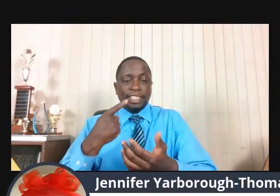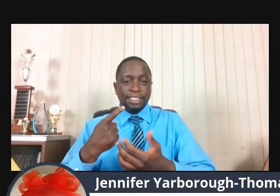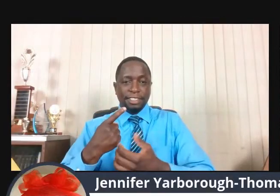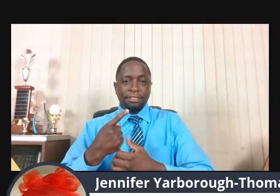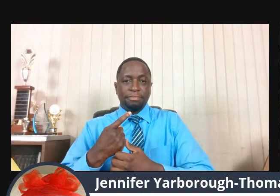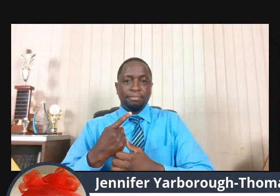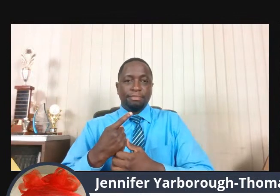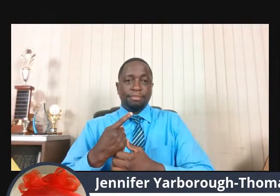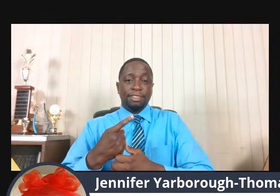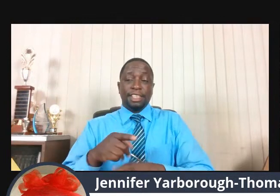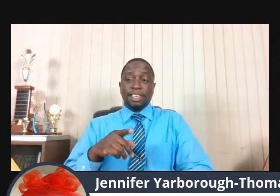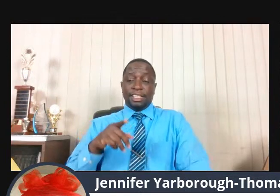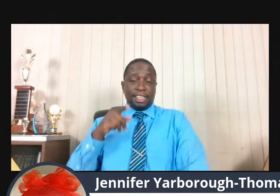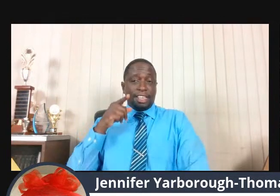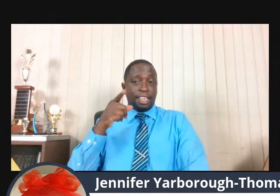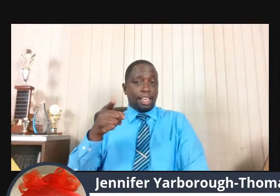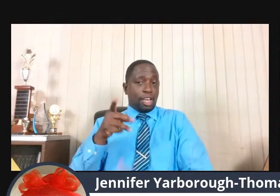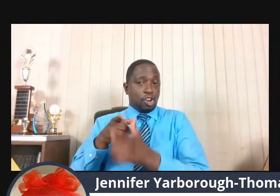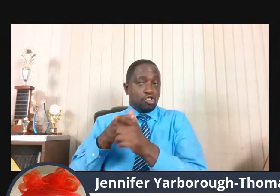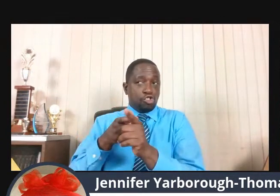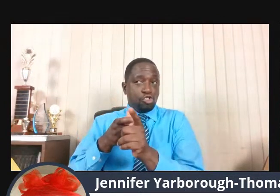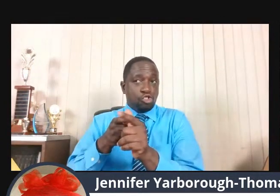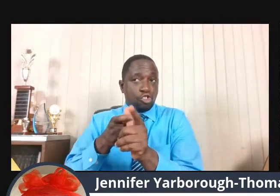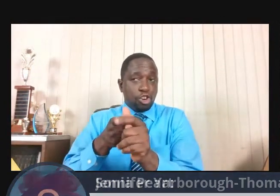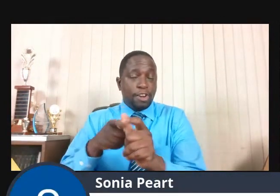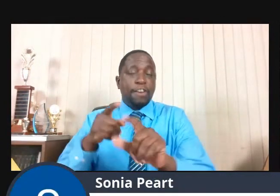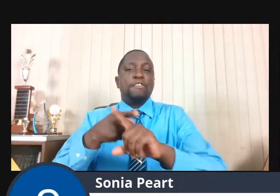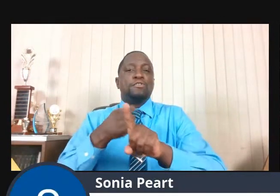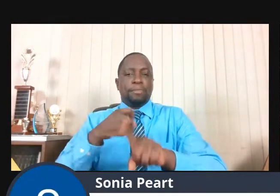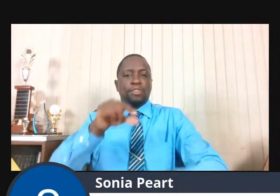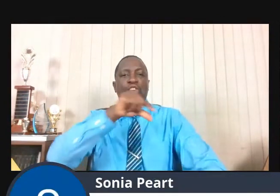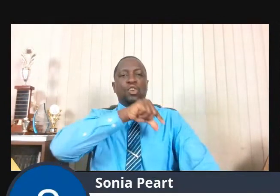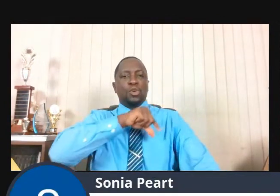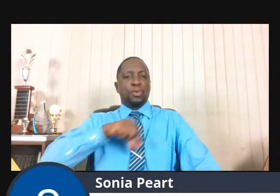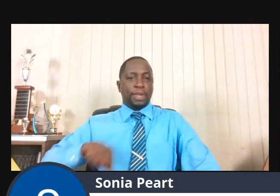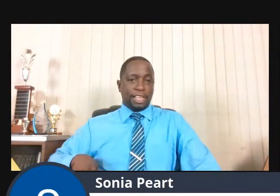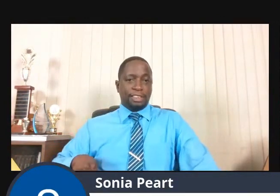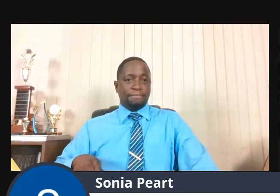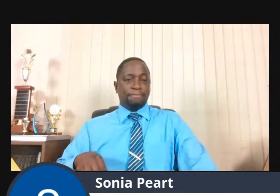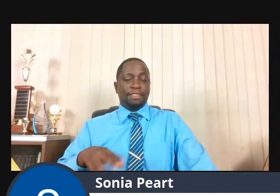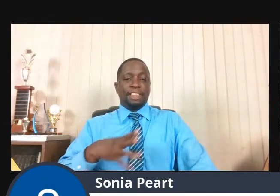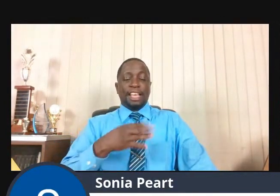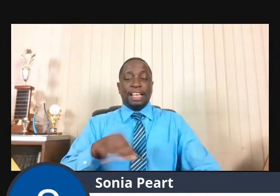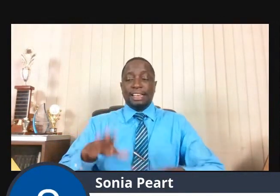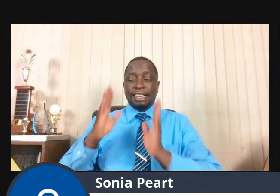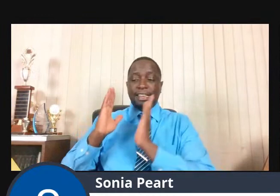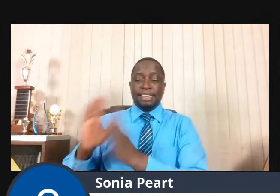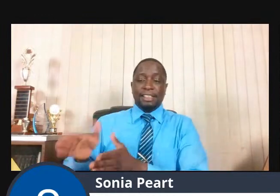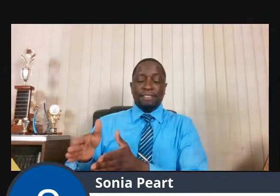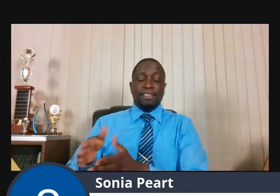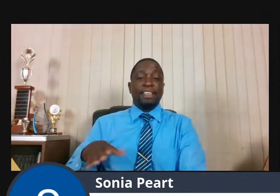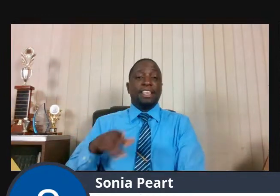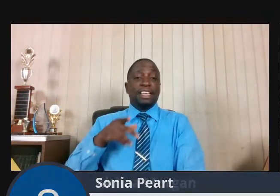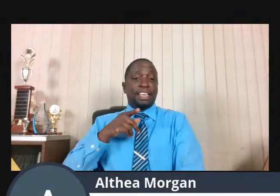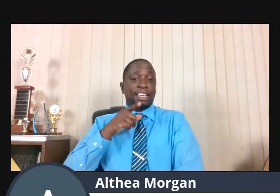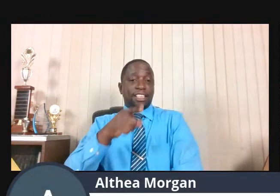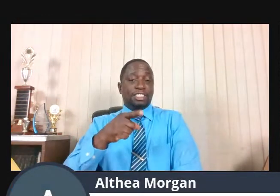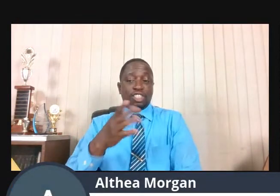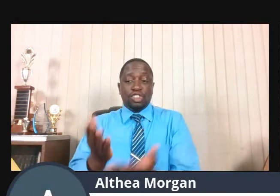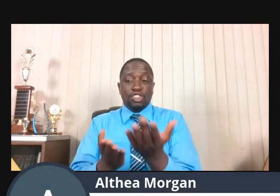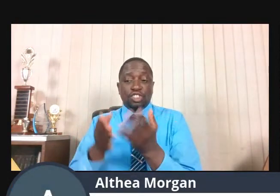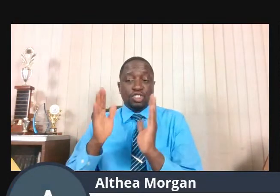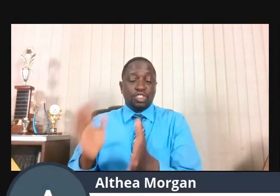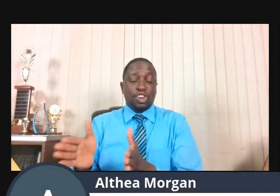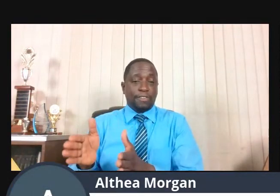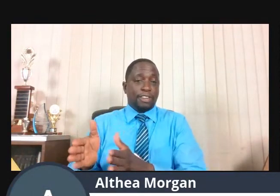From Jezebel He Left His Servant Behind His Servant May Have Been Like A Disciple He